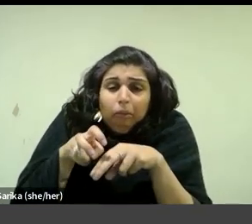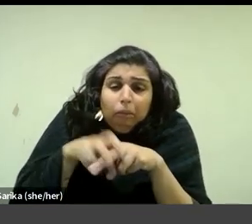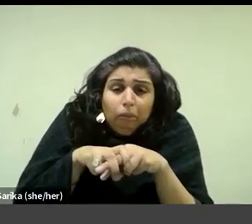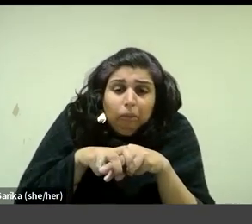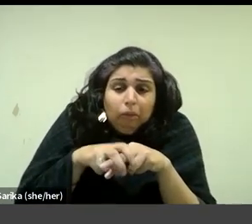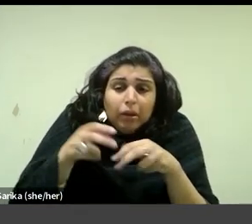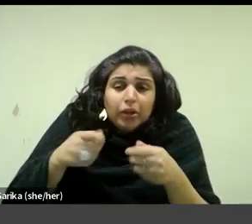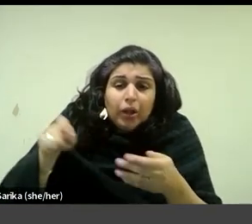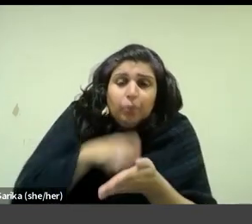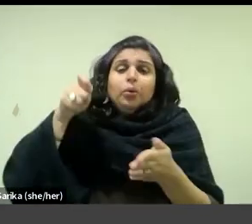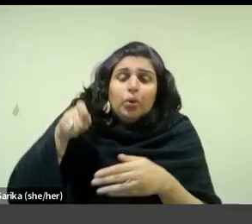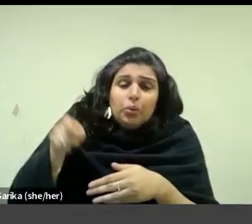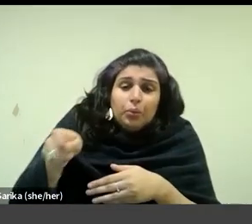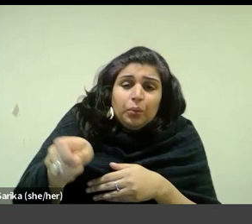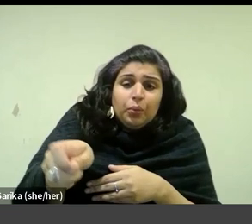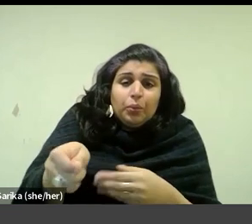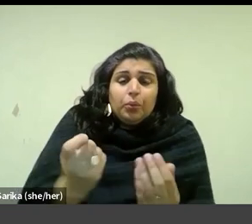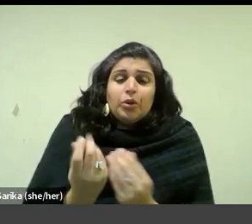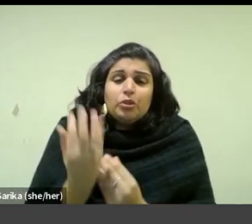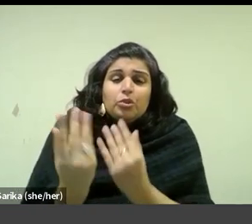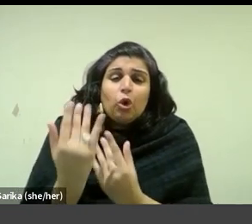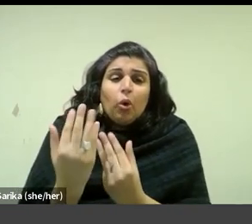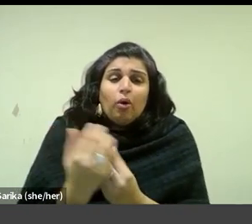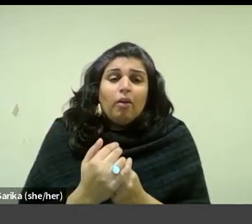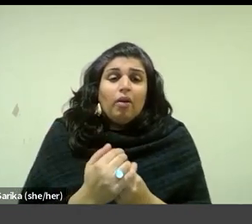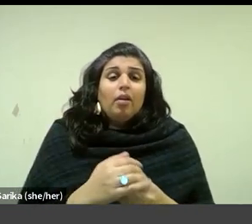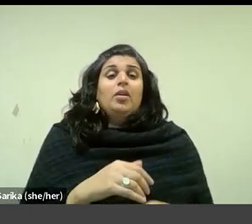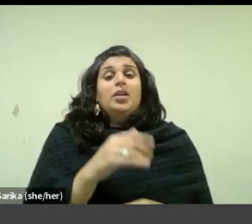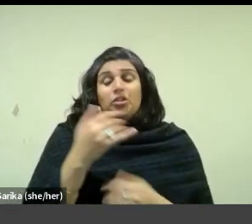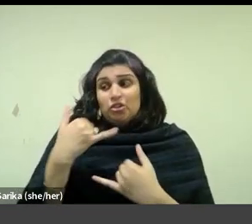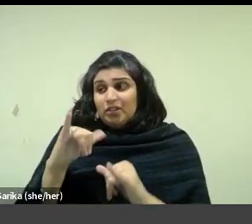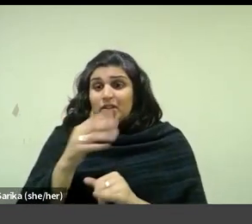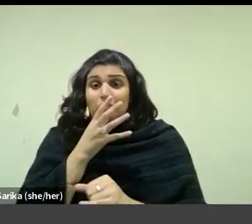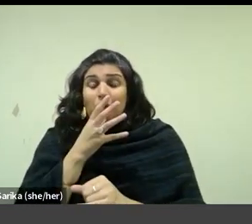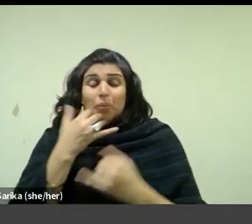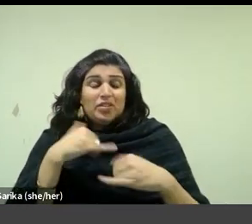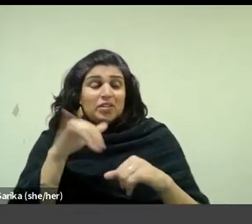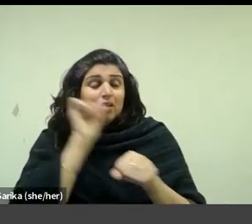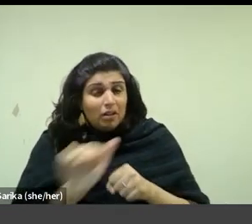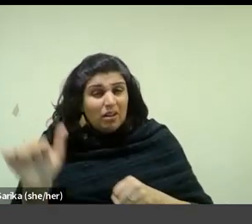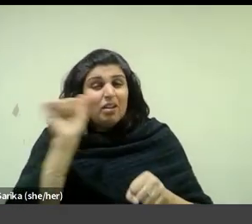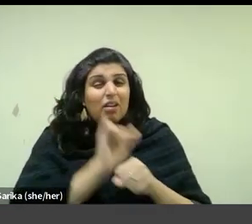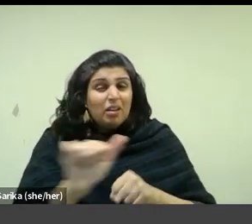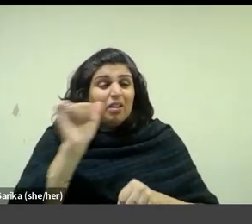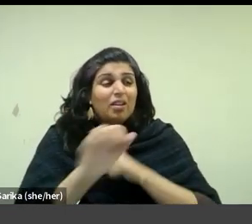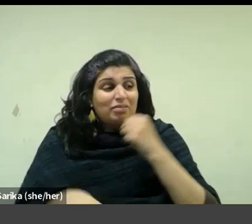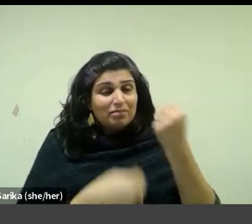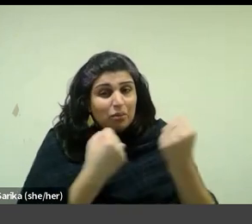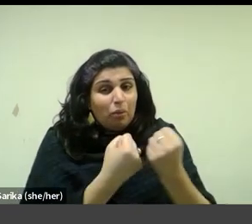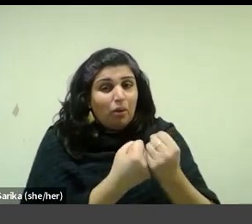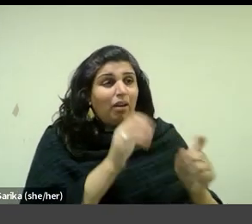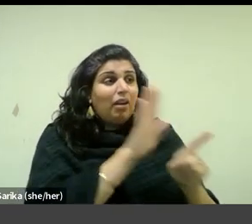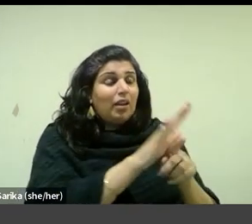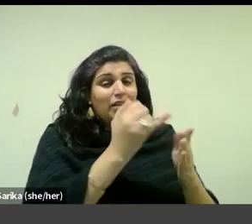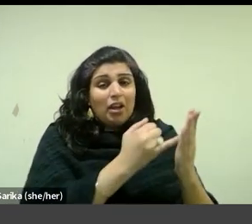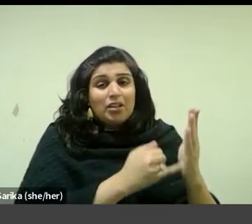Madame Voyard is still working hard as model and housewife to facilitate her son's artistic practice, though